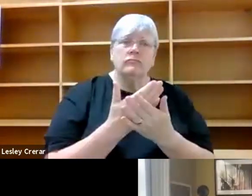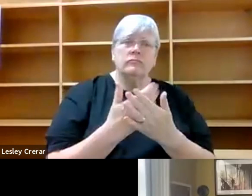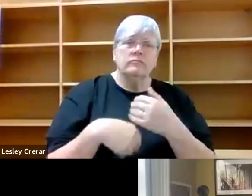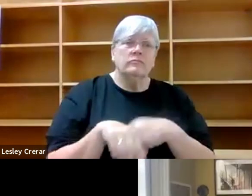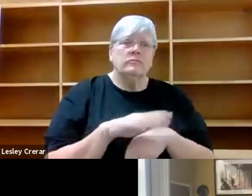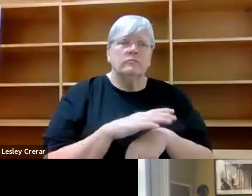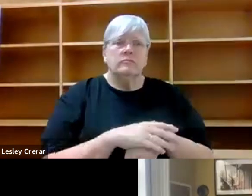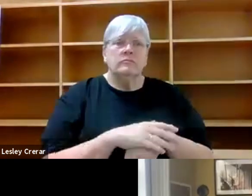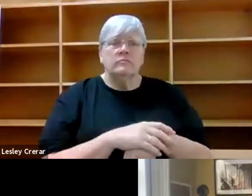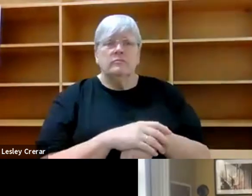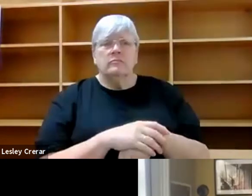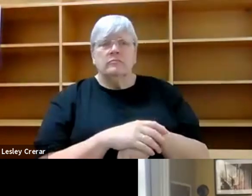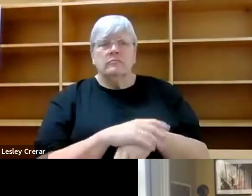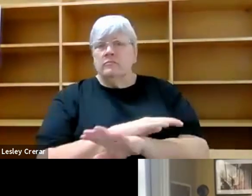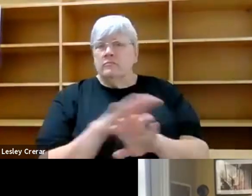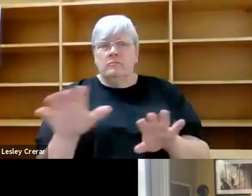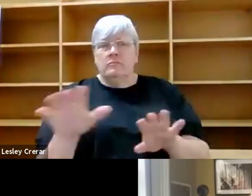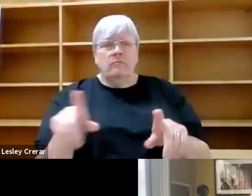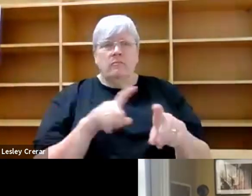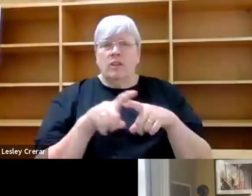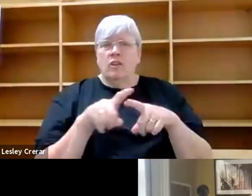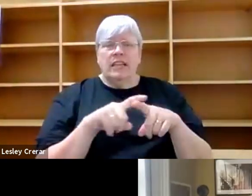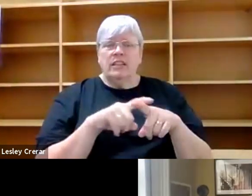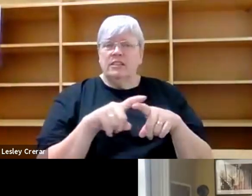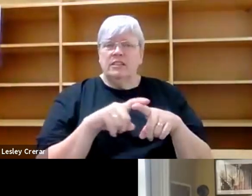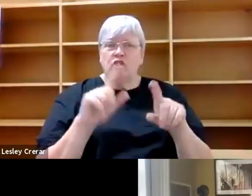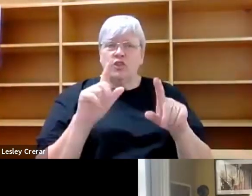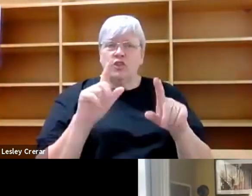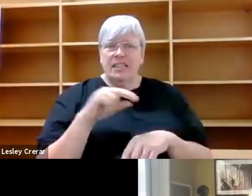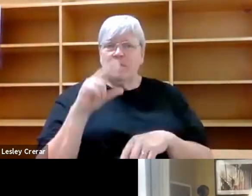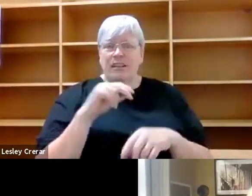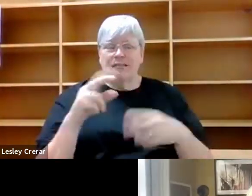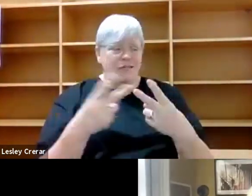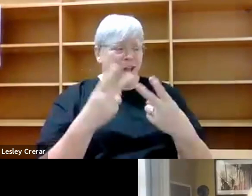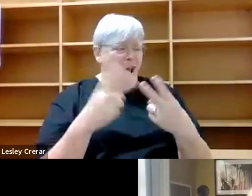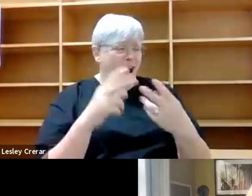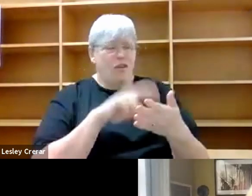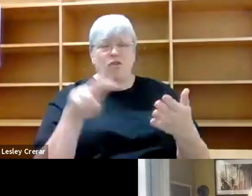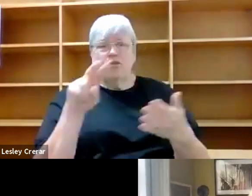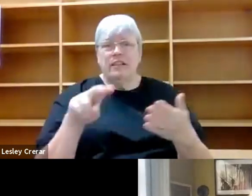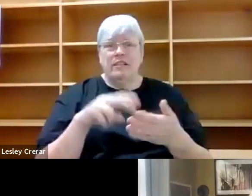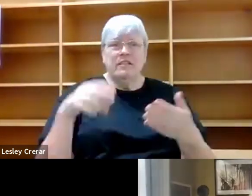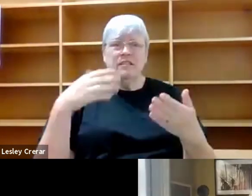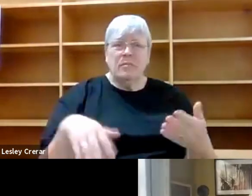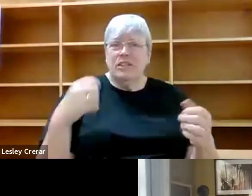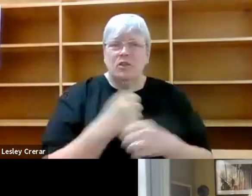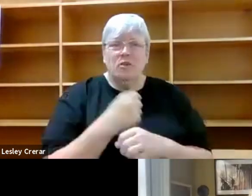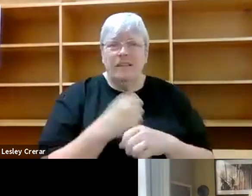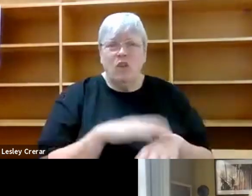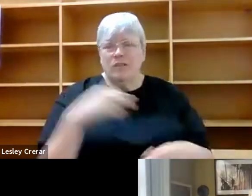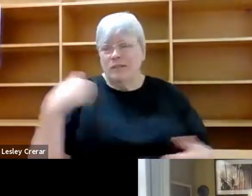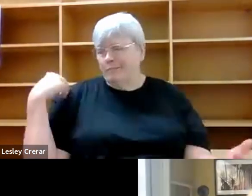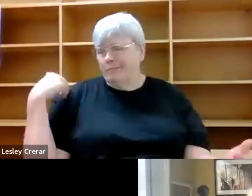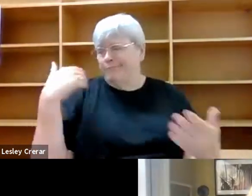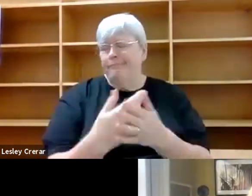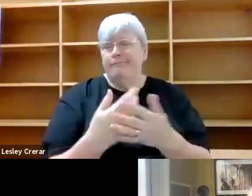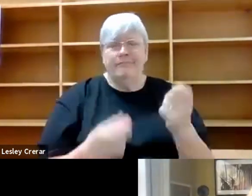Like non English, non native English speakers and many other readers in the world have been like we've been doing it for ages right like playing that kind of